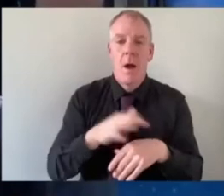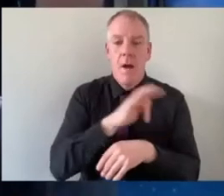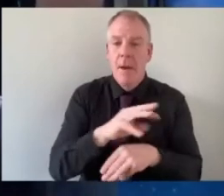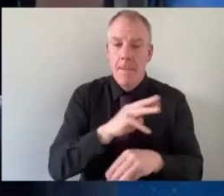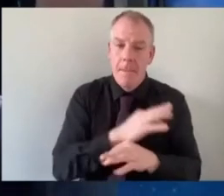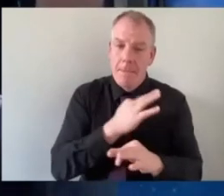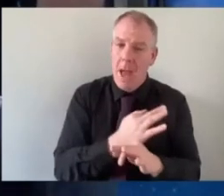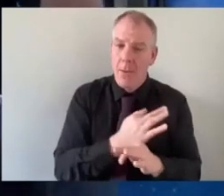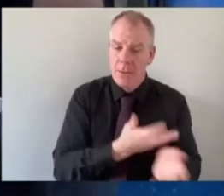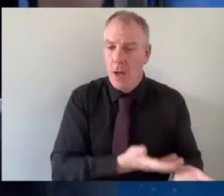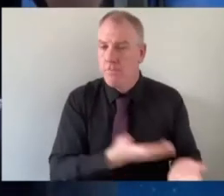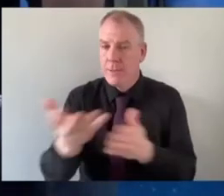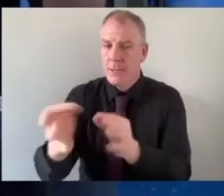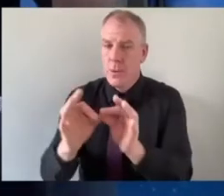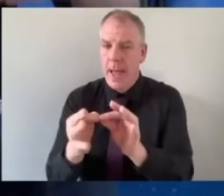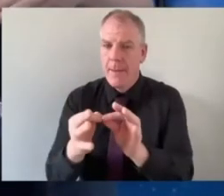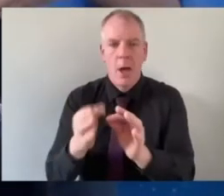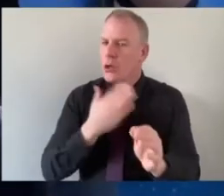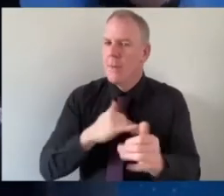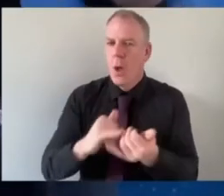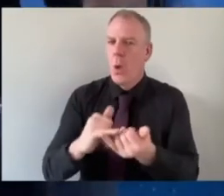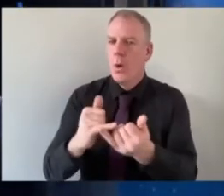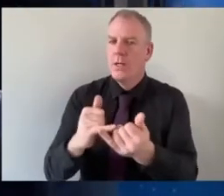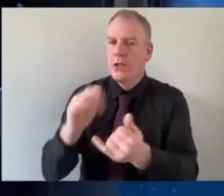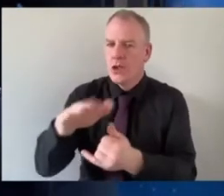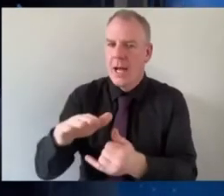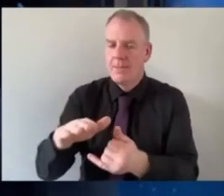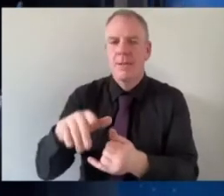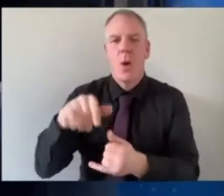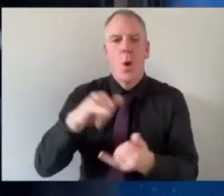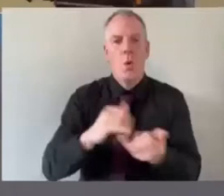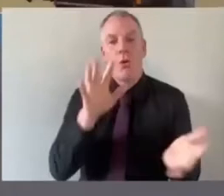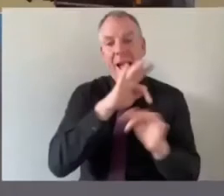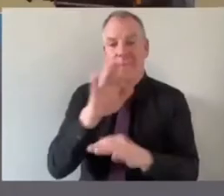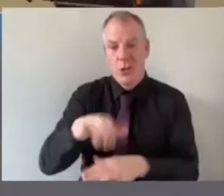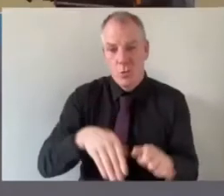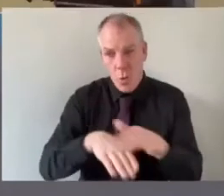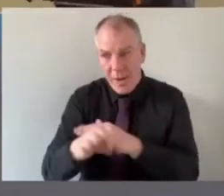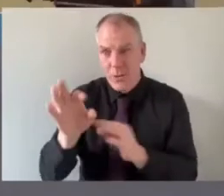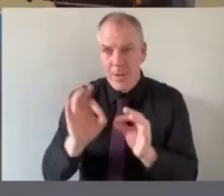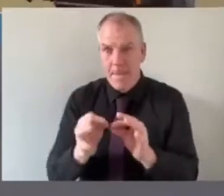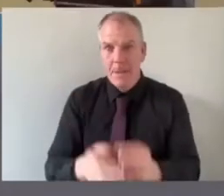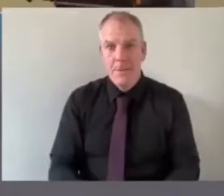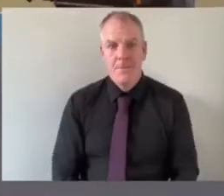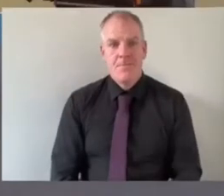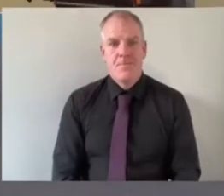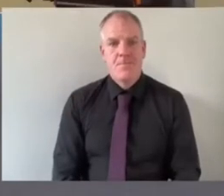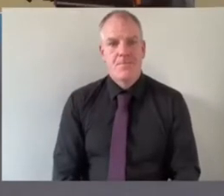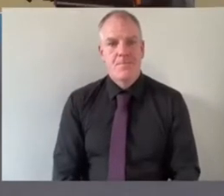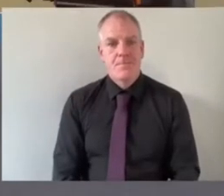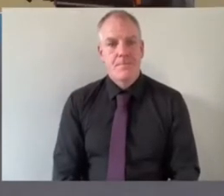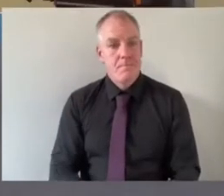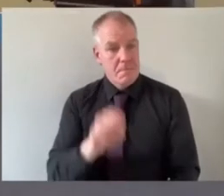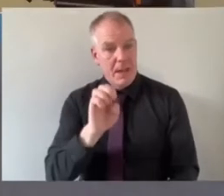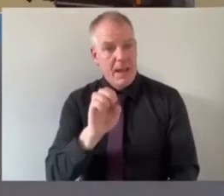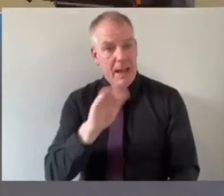the person to the the game not just the participant but the people behind the participant thank you very much thank you elaine do you want to take that one given